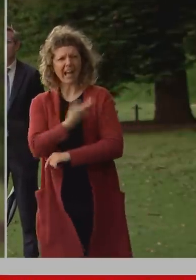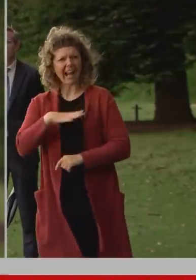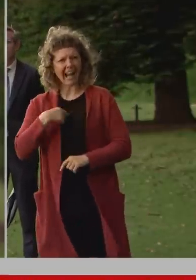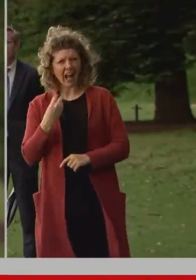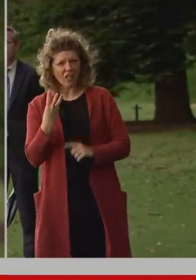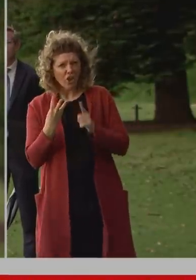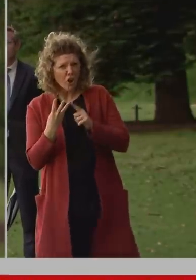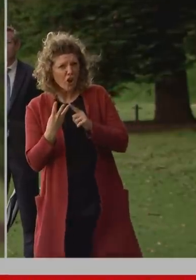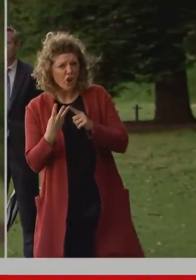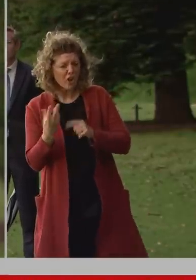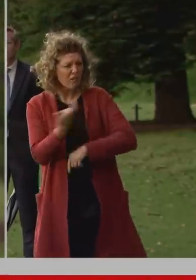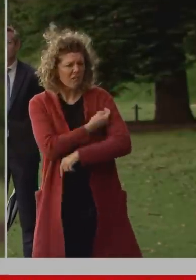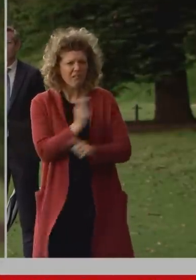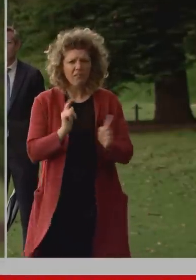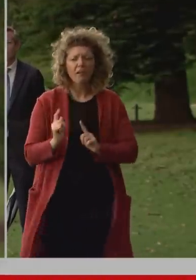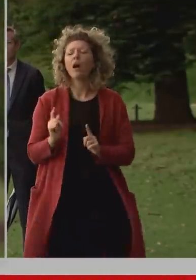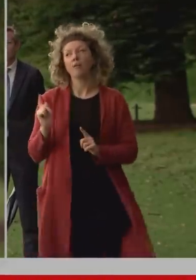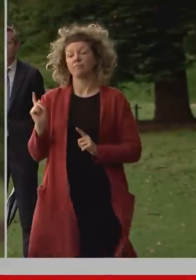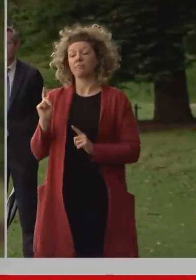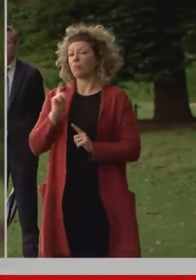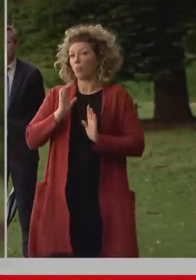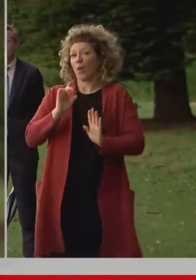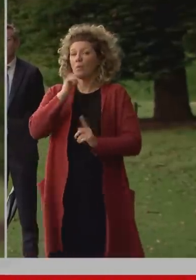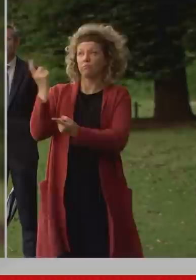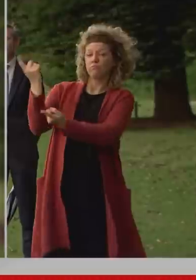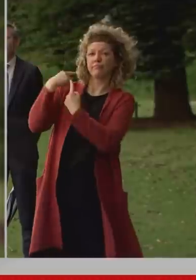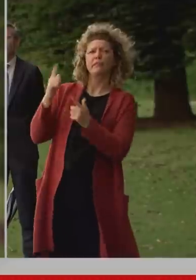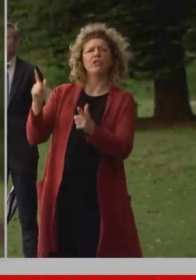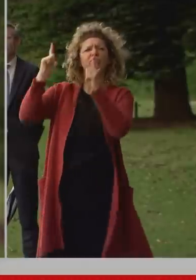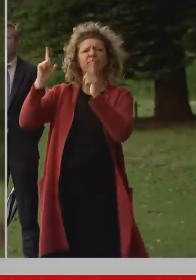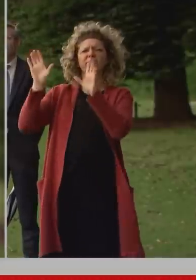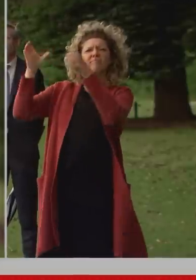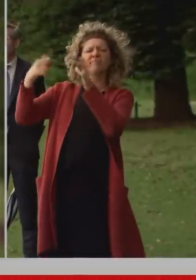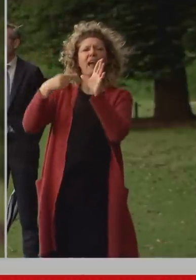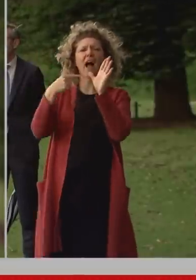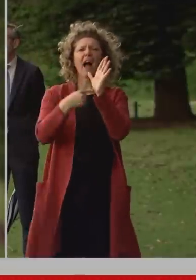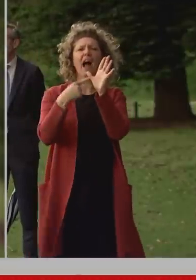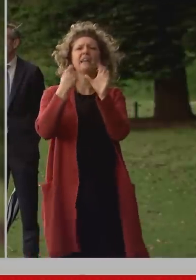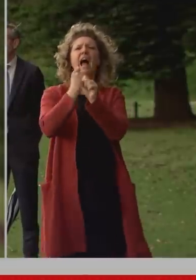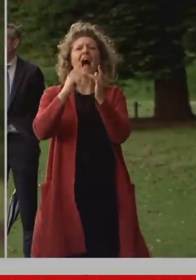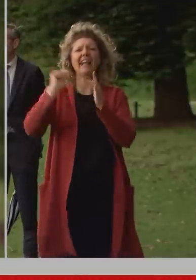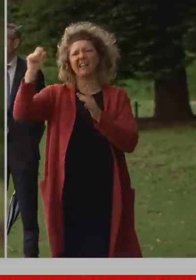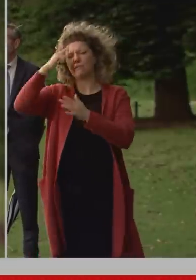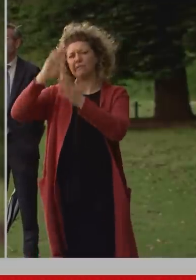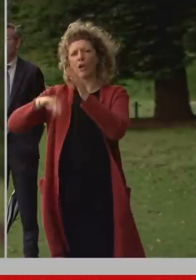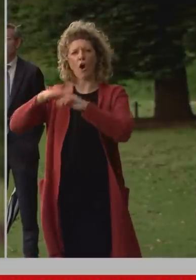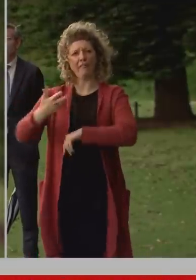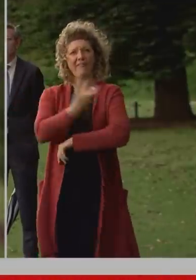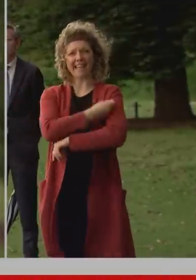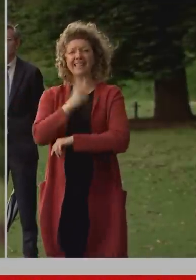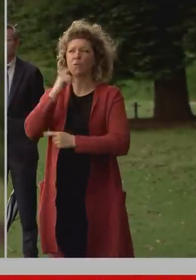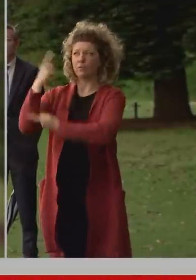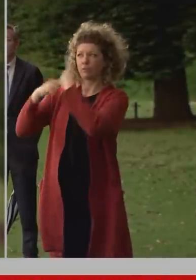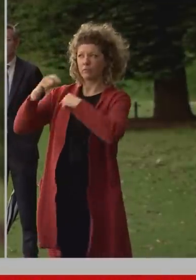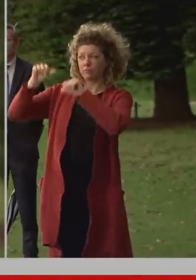they do occur and are when the Otaga gives its advice we'll be ready to assist with that uh and look forward to getting those third